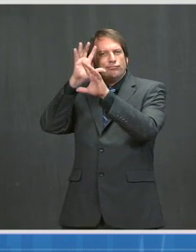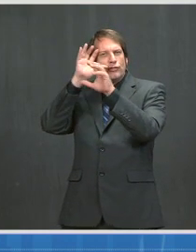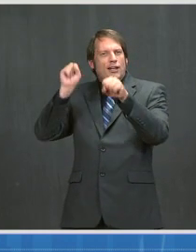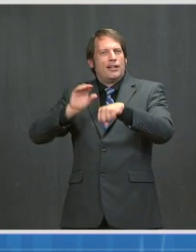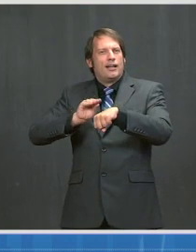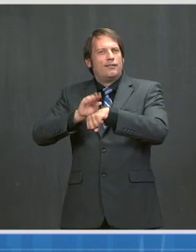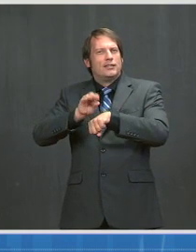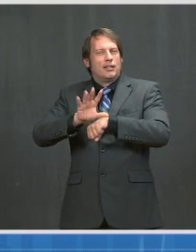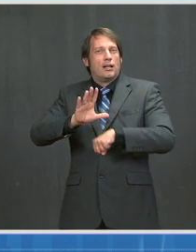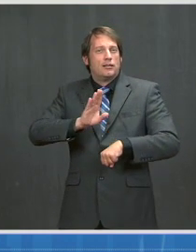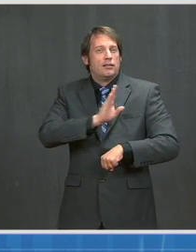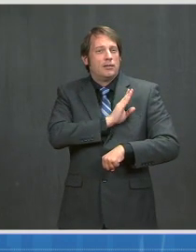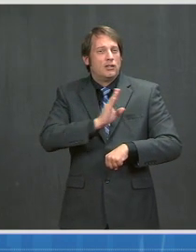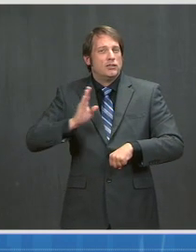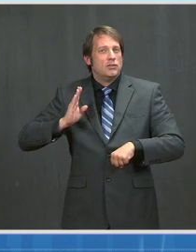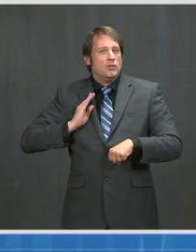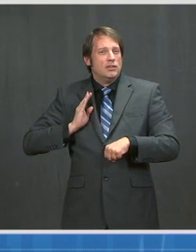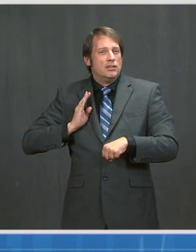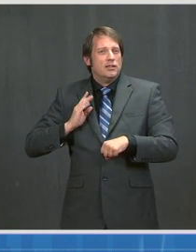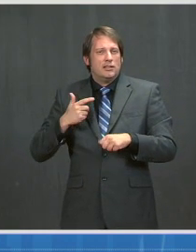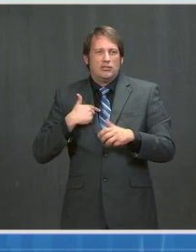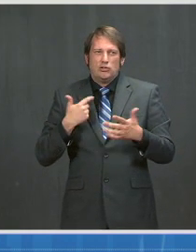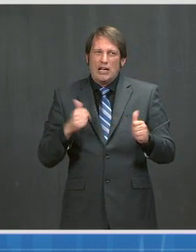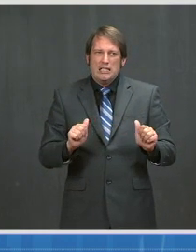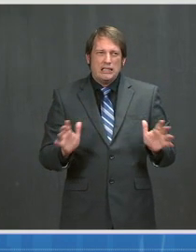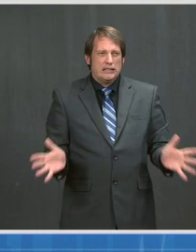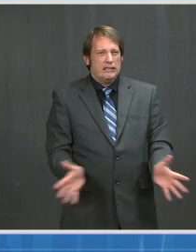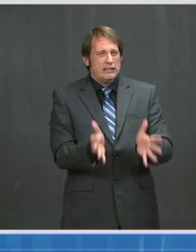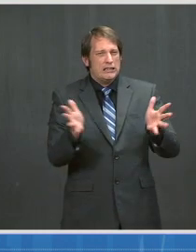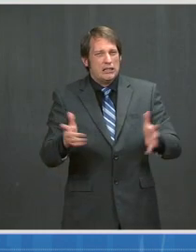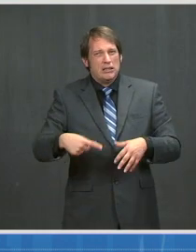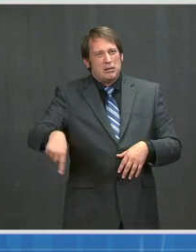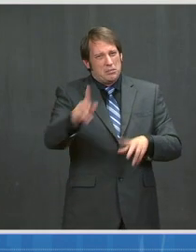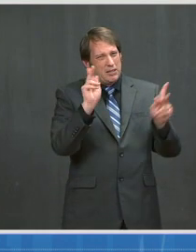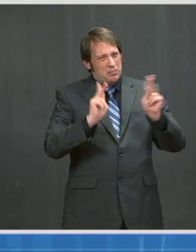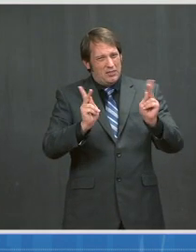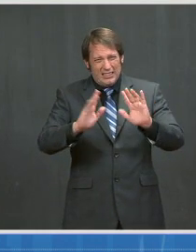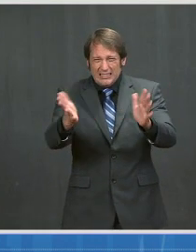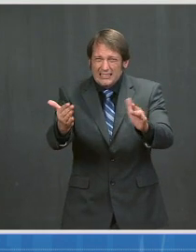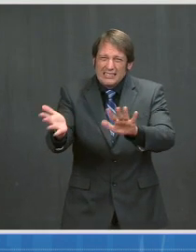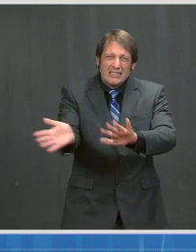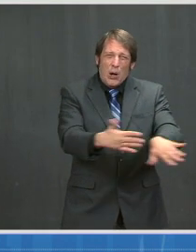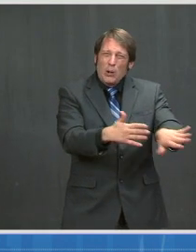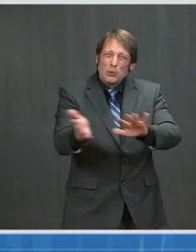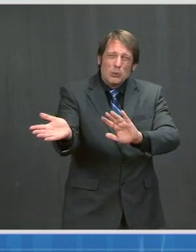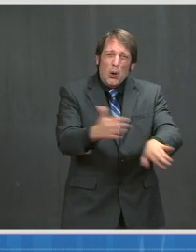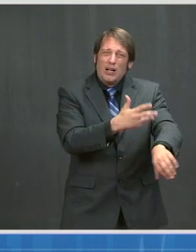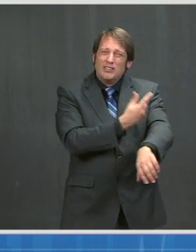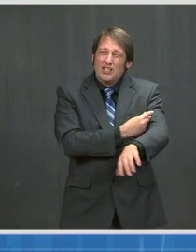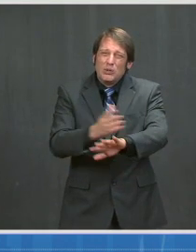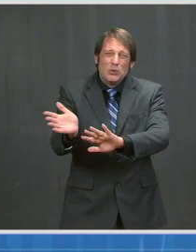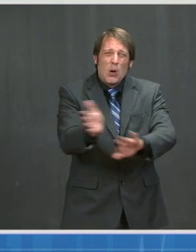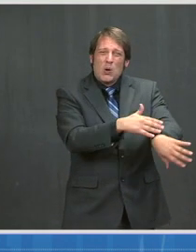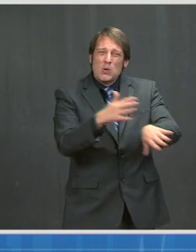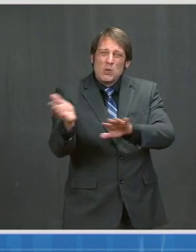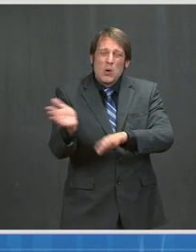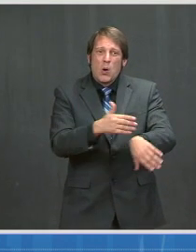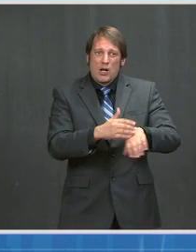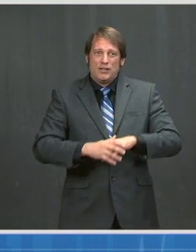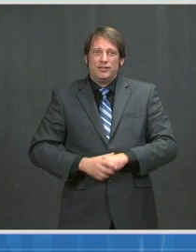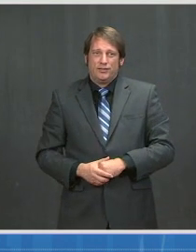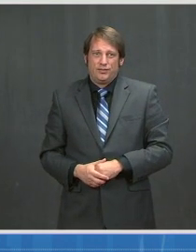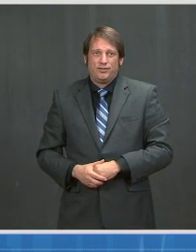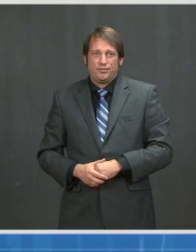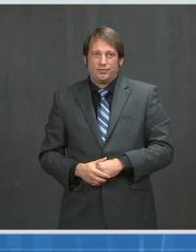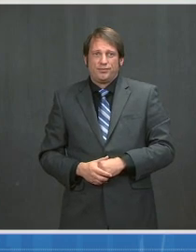to get as many people vaccinated as possible and avoid another surge, that we should be doing just one shot of Moderna and Pfizer. And now, Dr. Fauci,